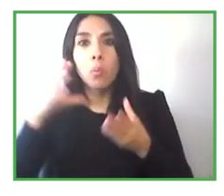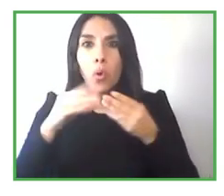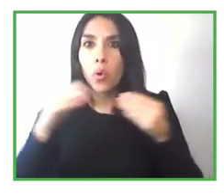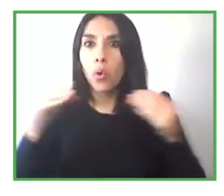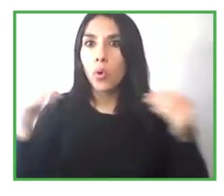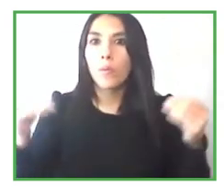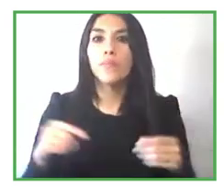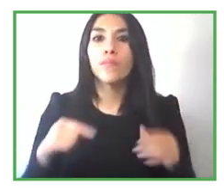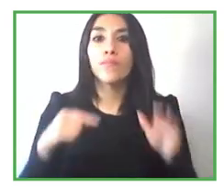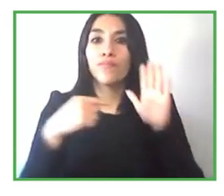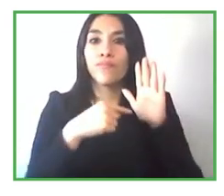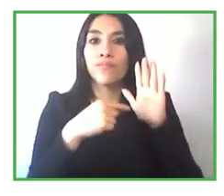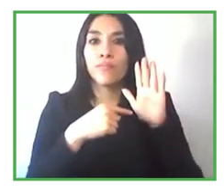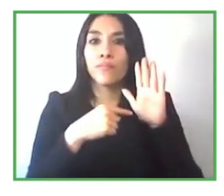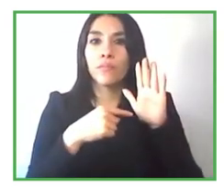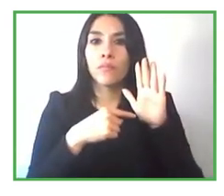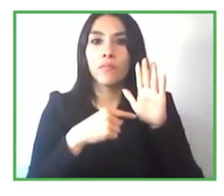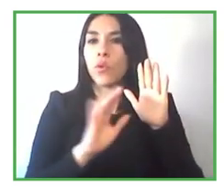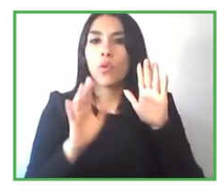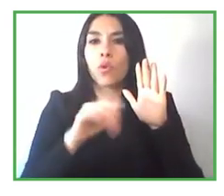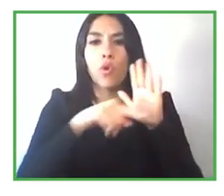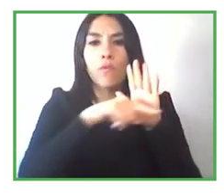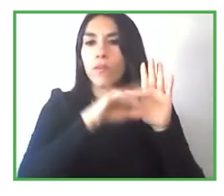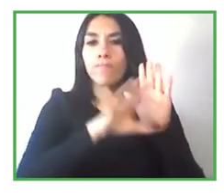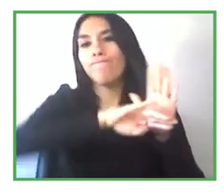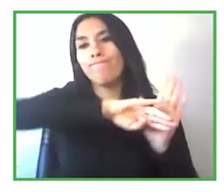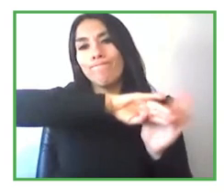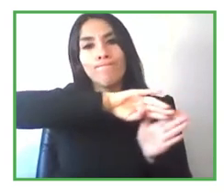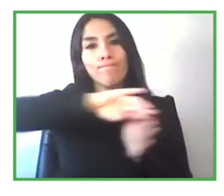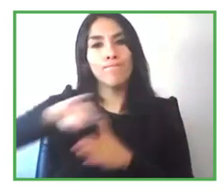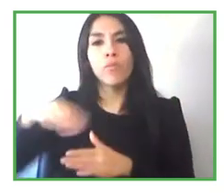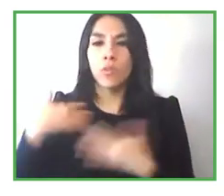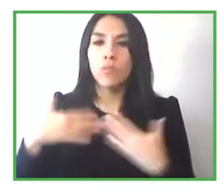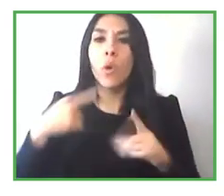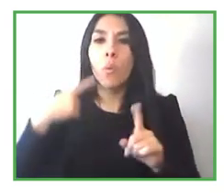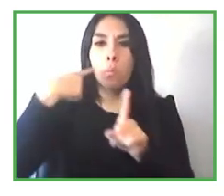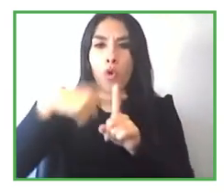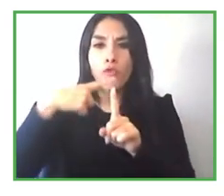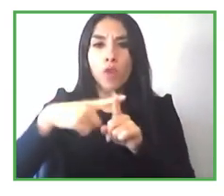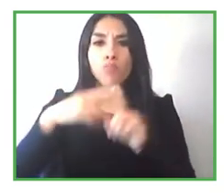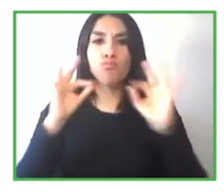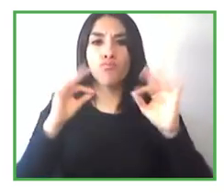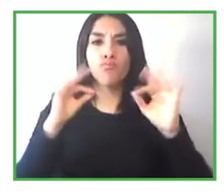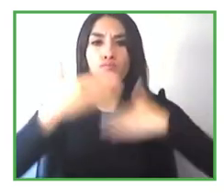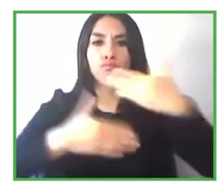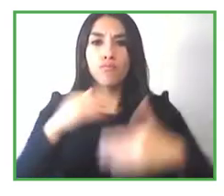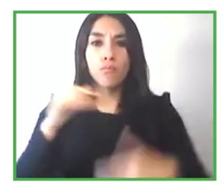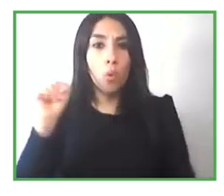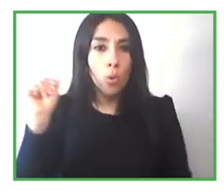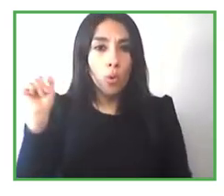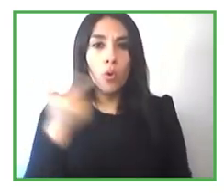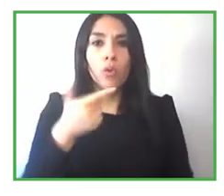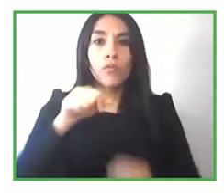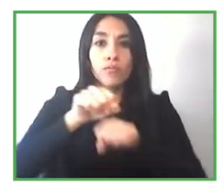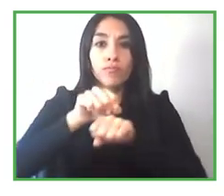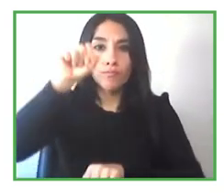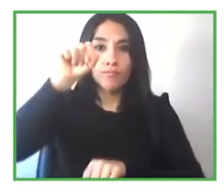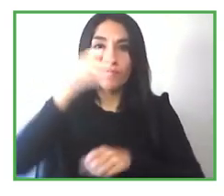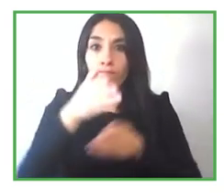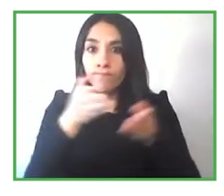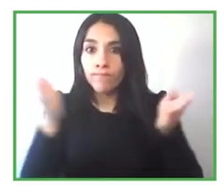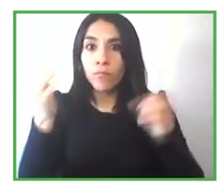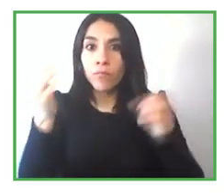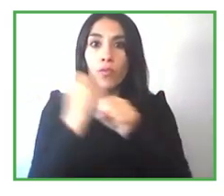skills to work remotely and to present remotely like steven is doing today and he does that every week for ey already